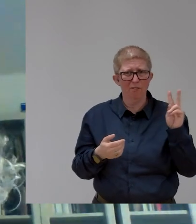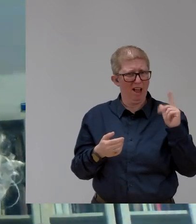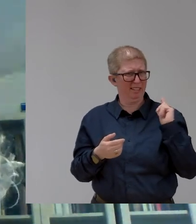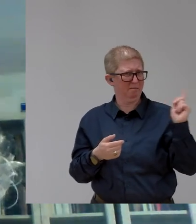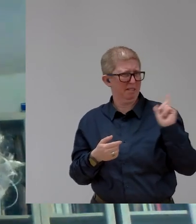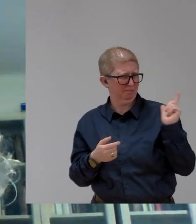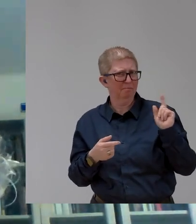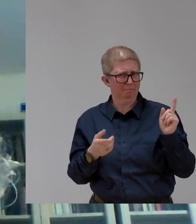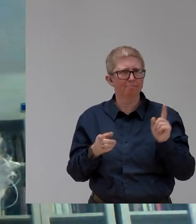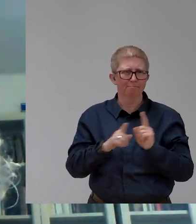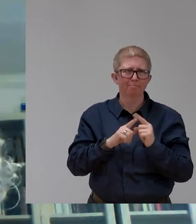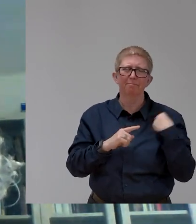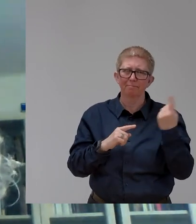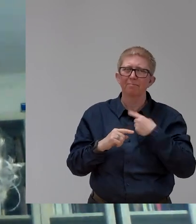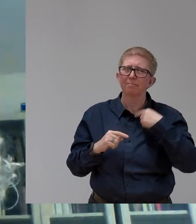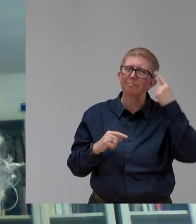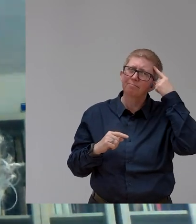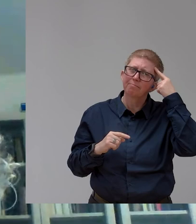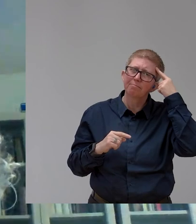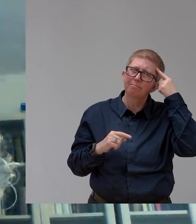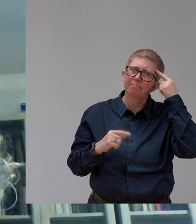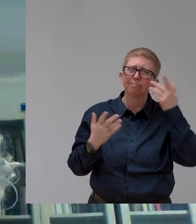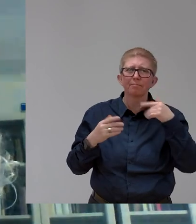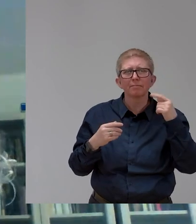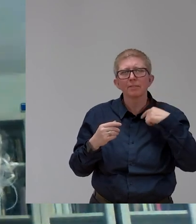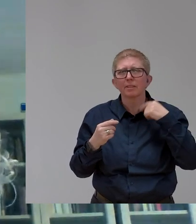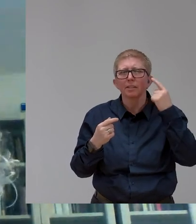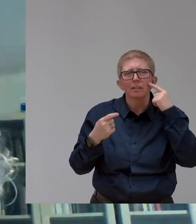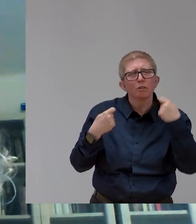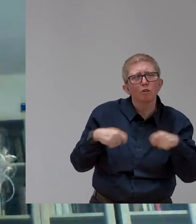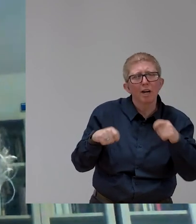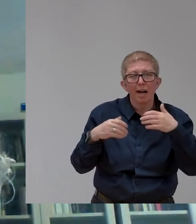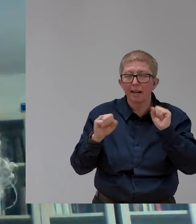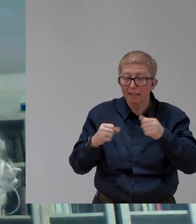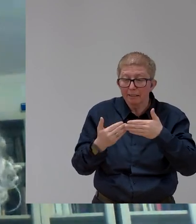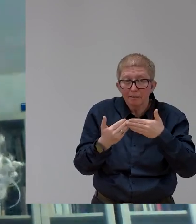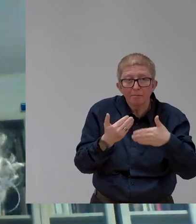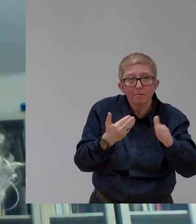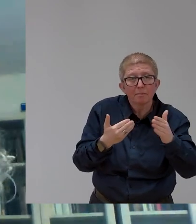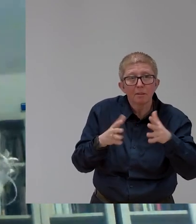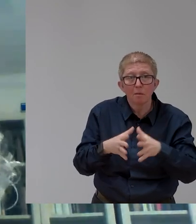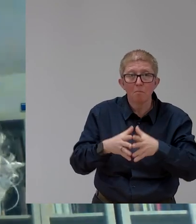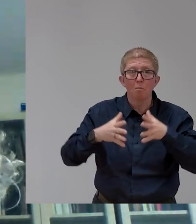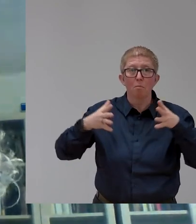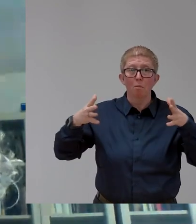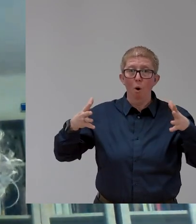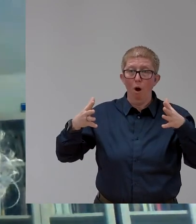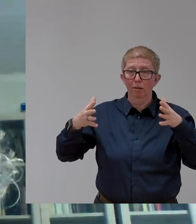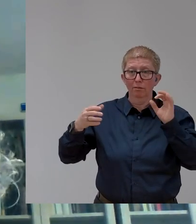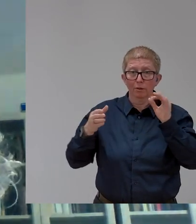able to increase and become more blunt. I think we're on a good track, but we need to improve much